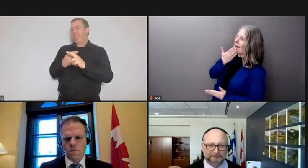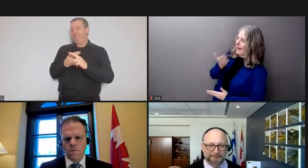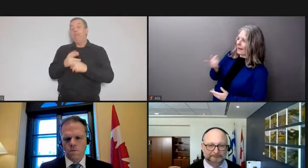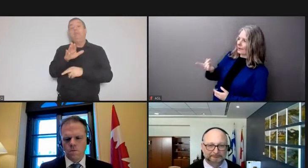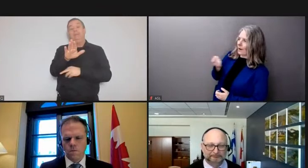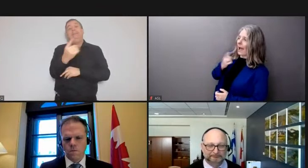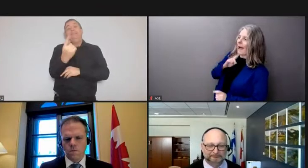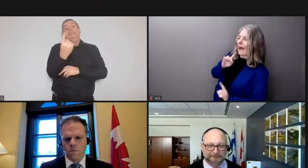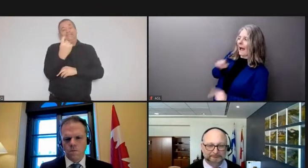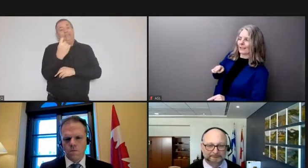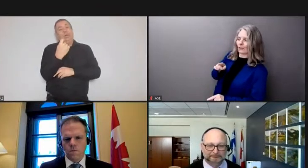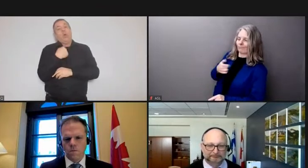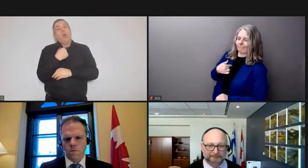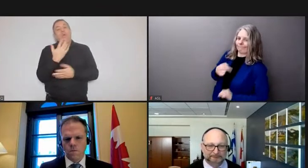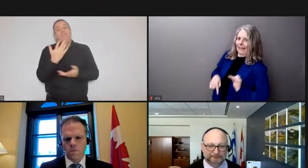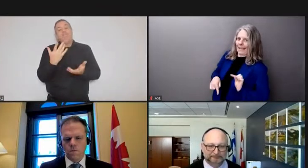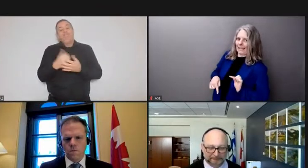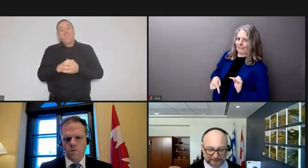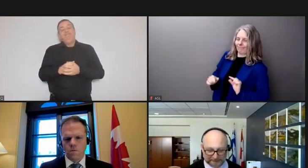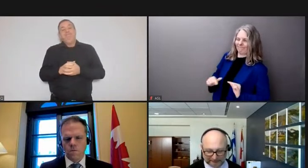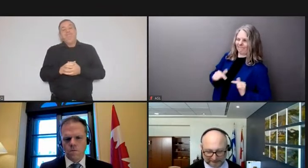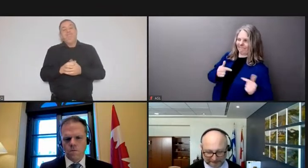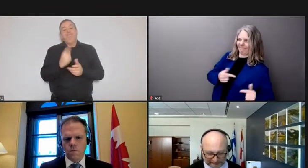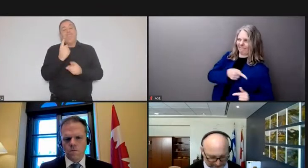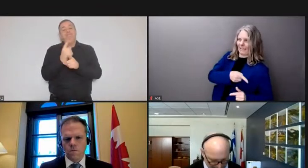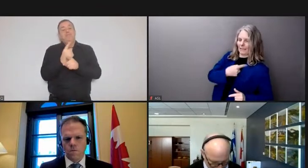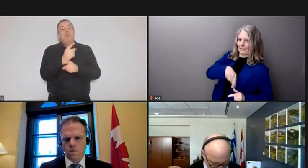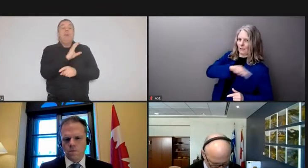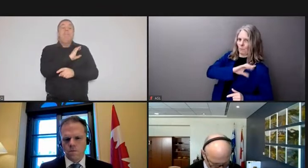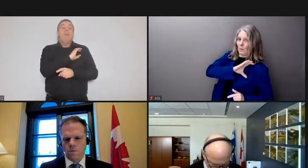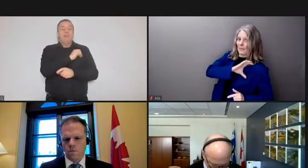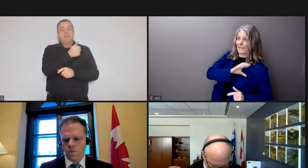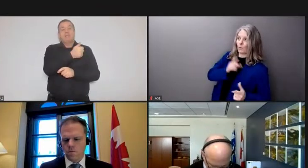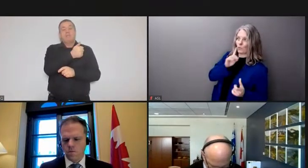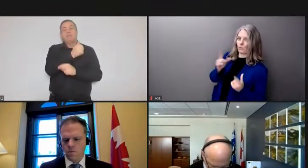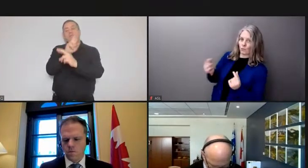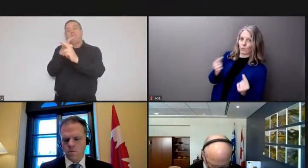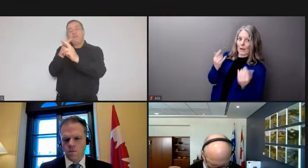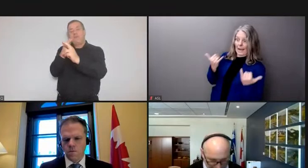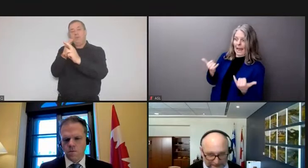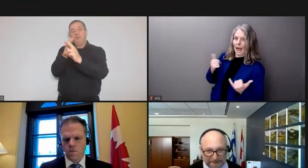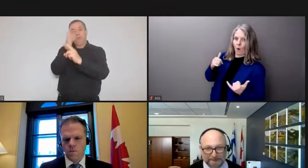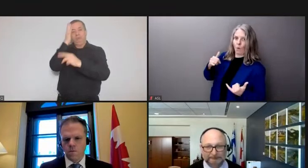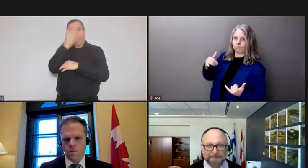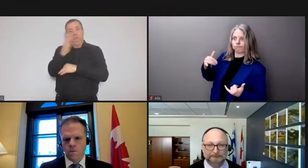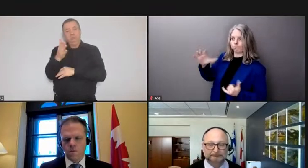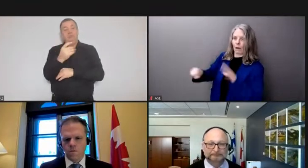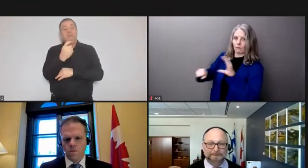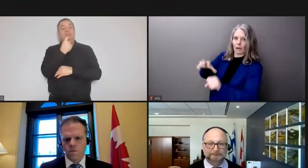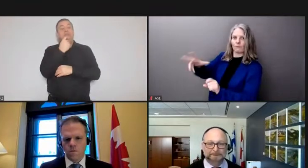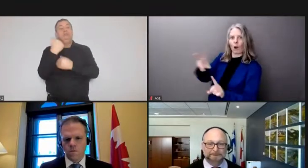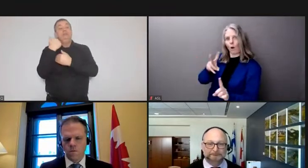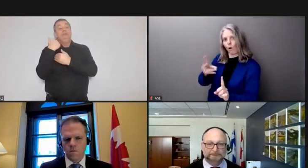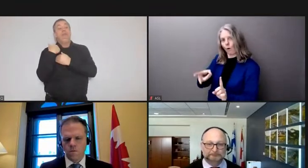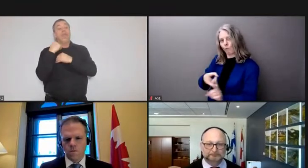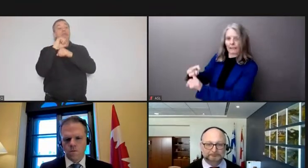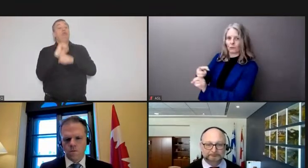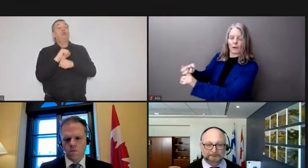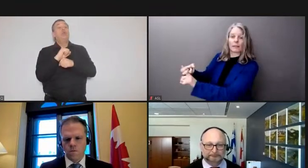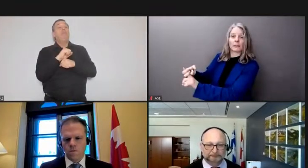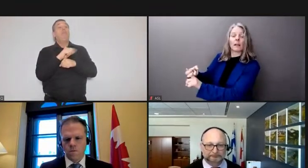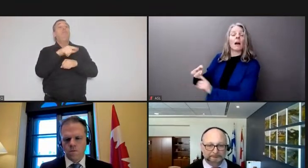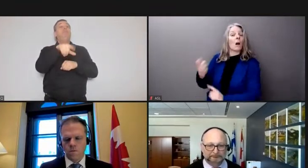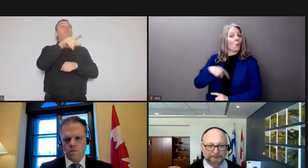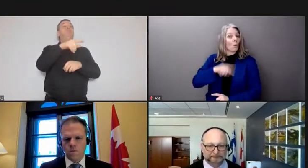out those operations in real time. And I think we on the government side have done everything that we possibly can to